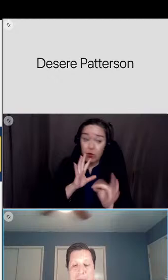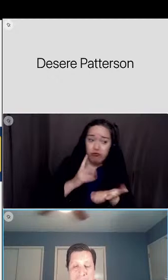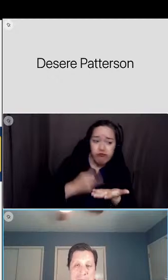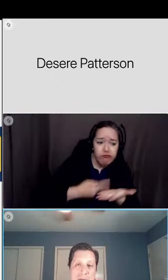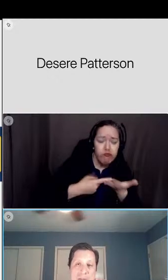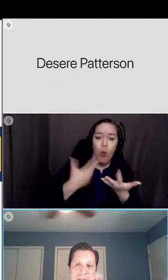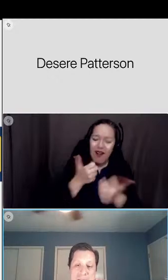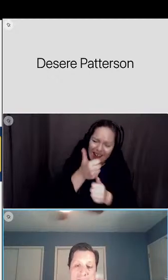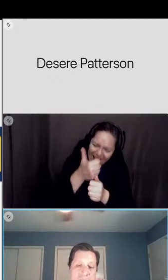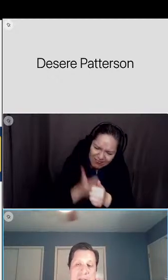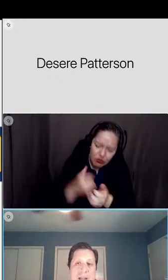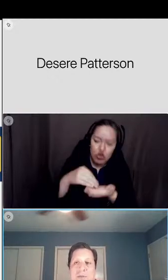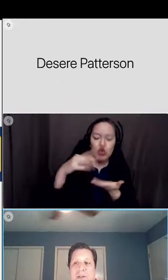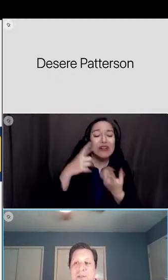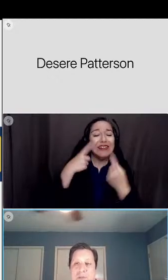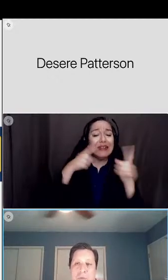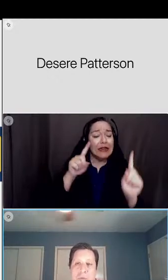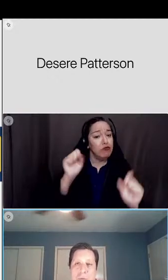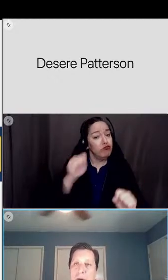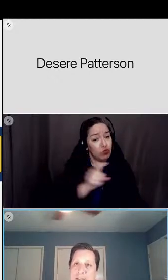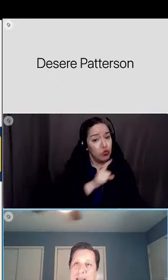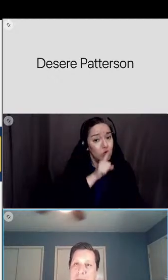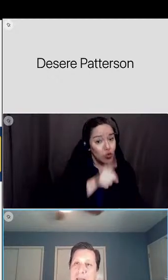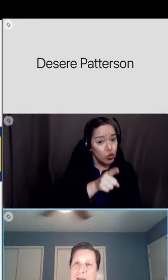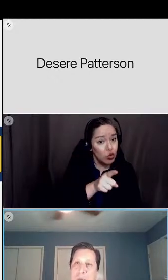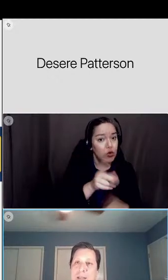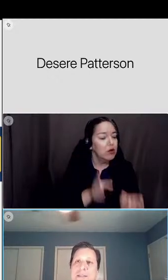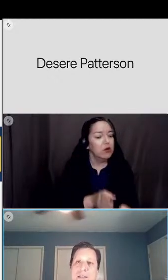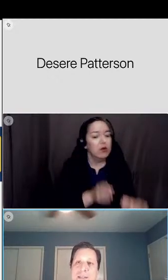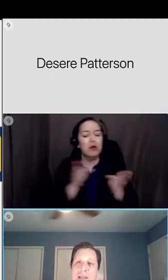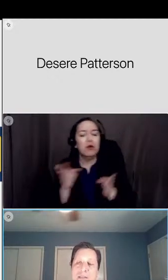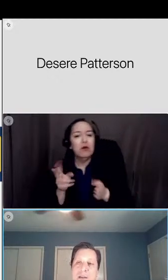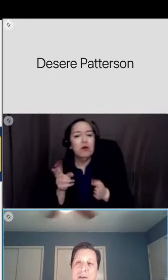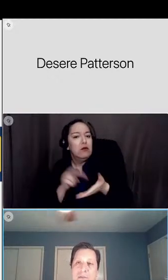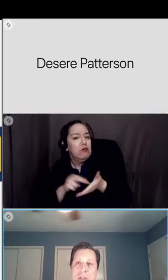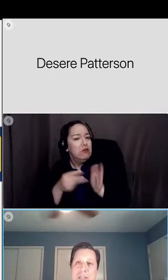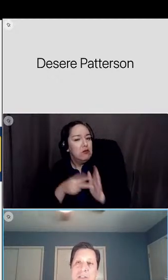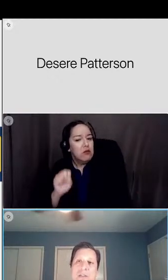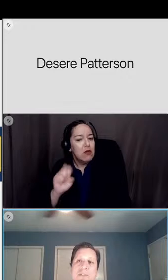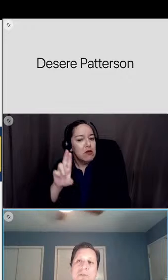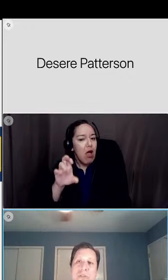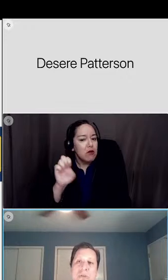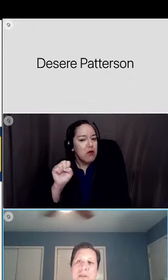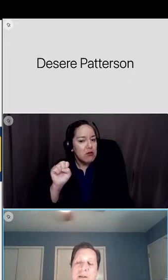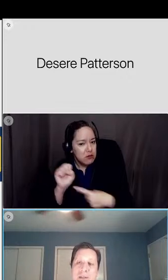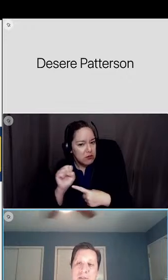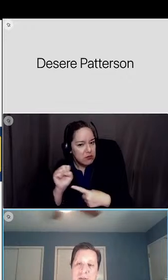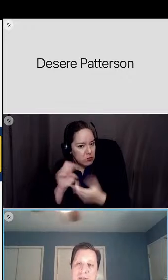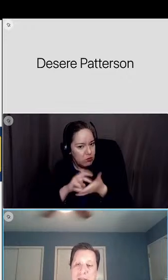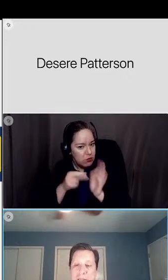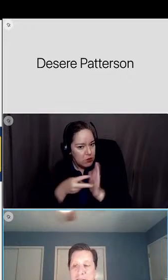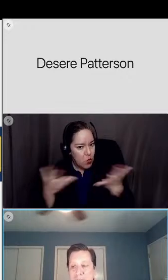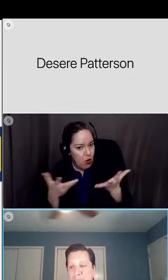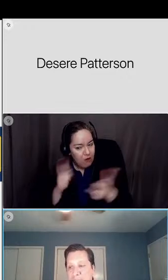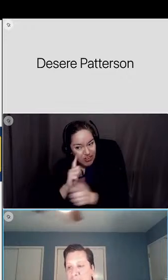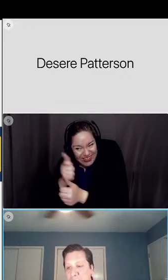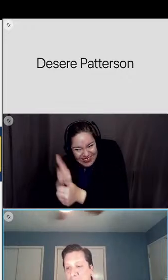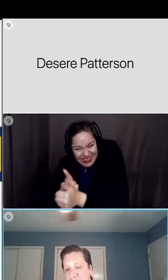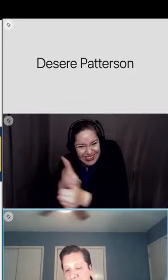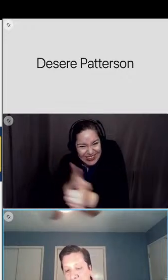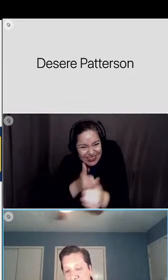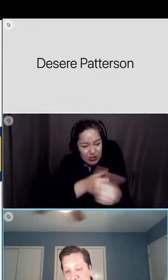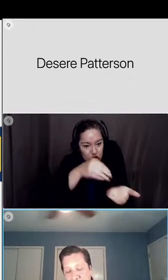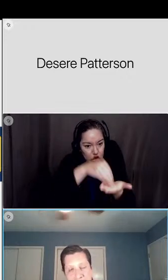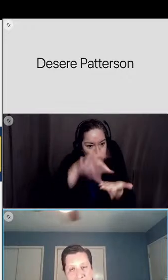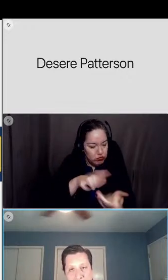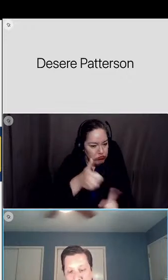true and then we go then it goes to the next question with what does that mean what is success for each individual student in our district and